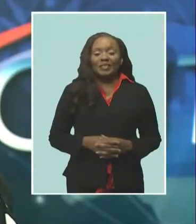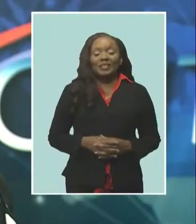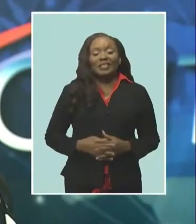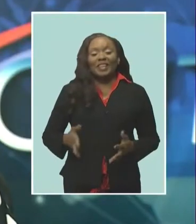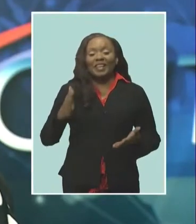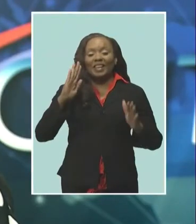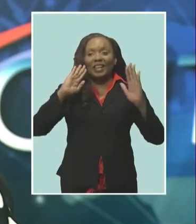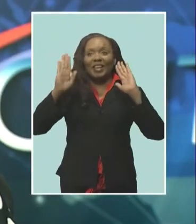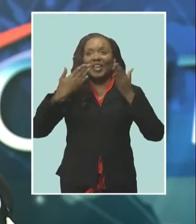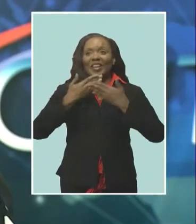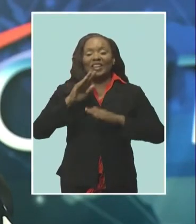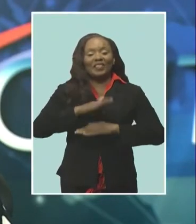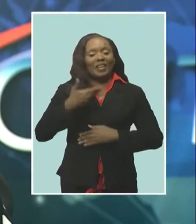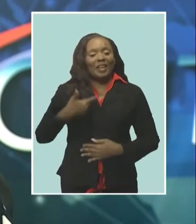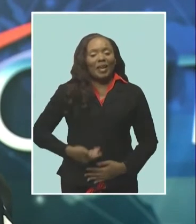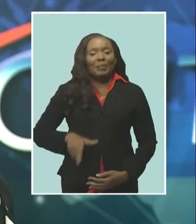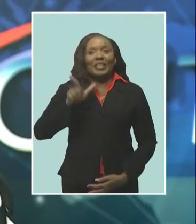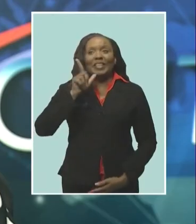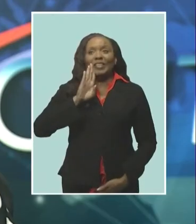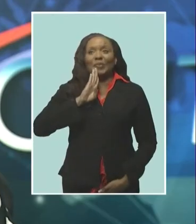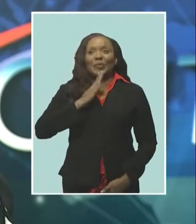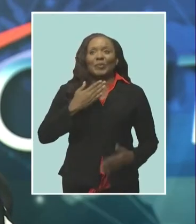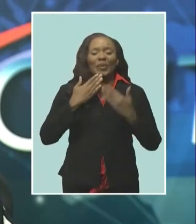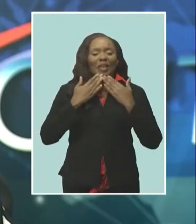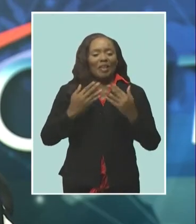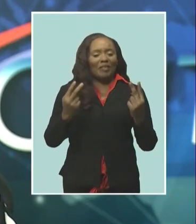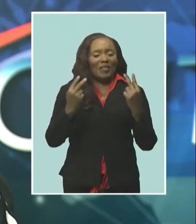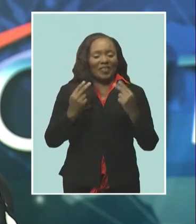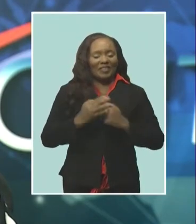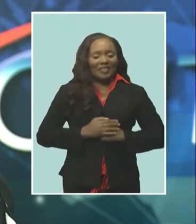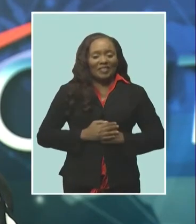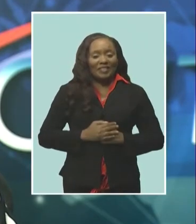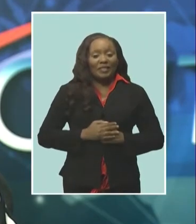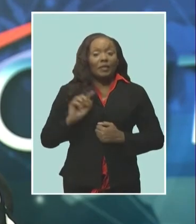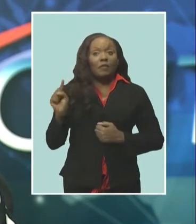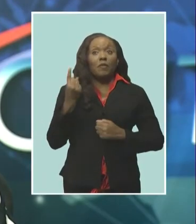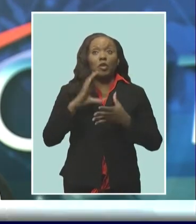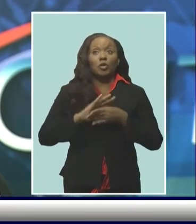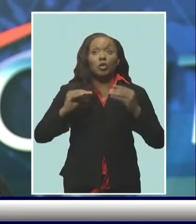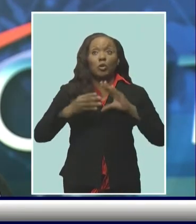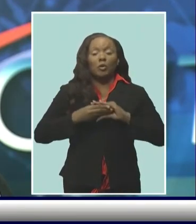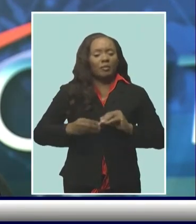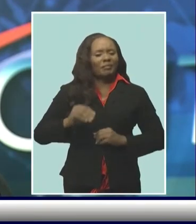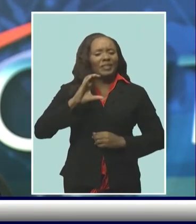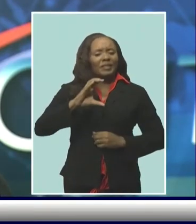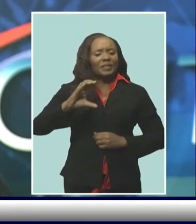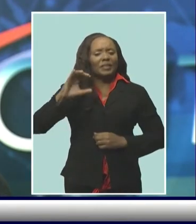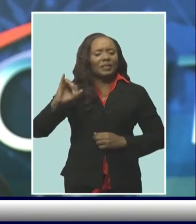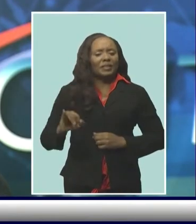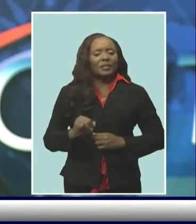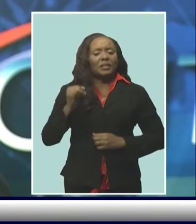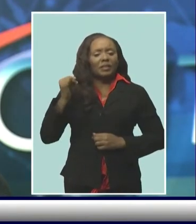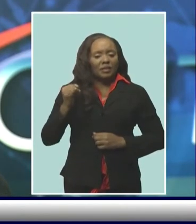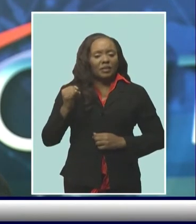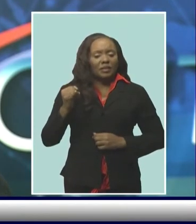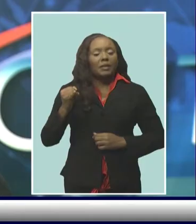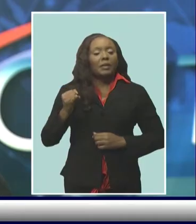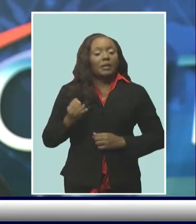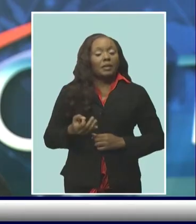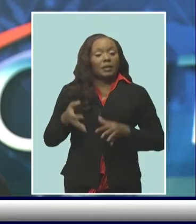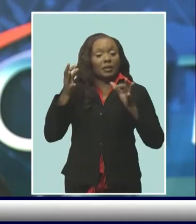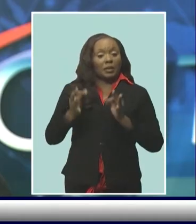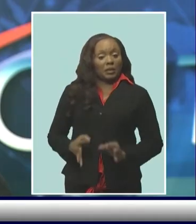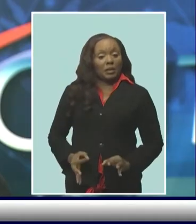very good evening to you i'm lisa broom thank you for tuning in we begin with this story the caribbean court of justice has